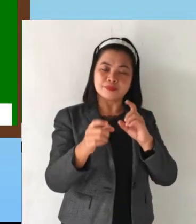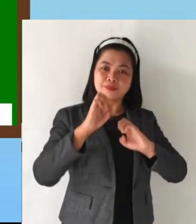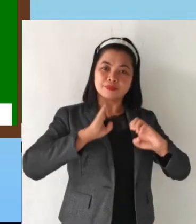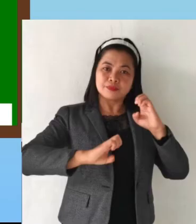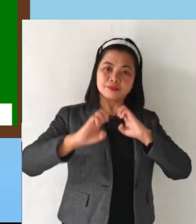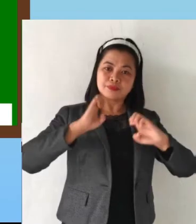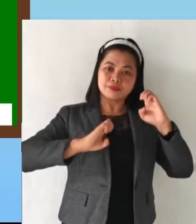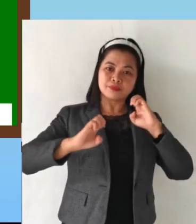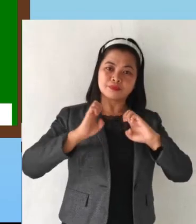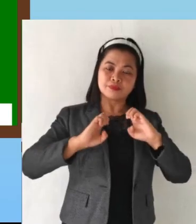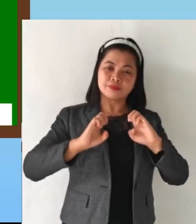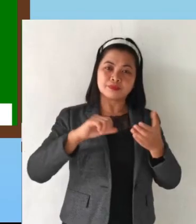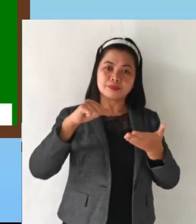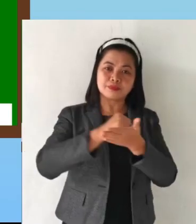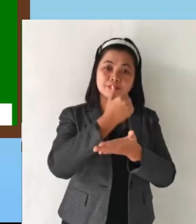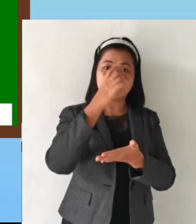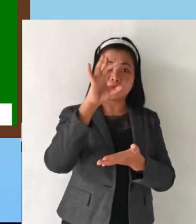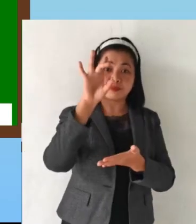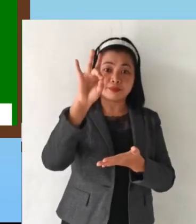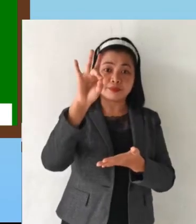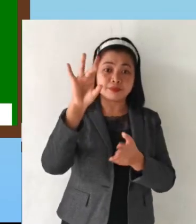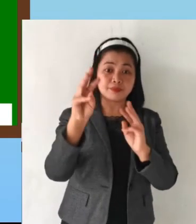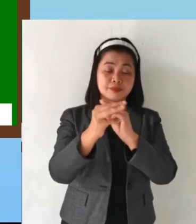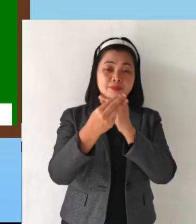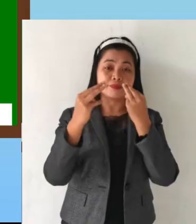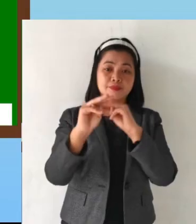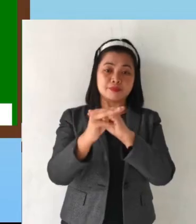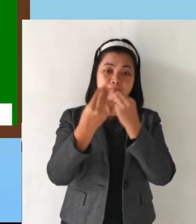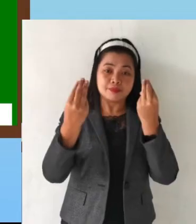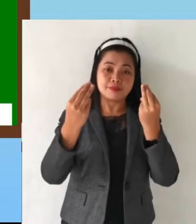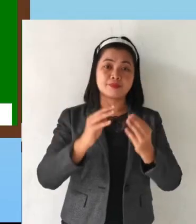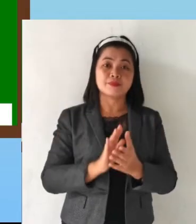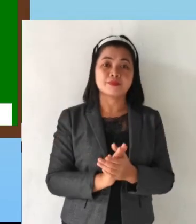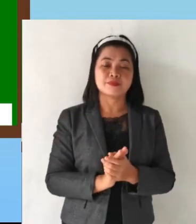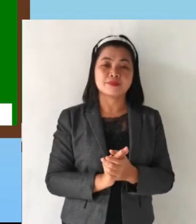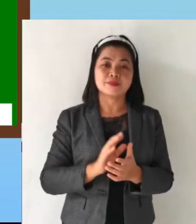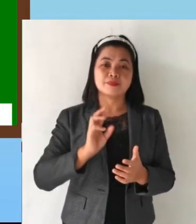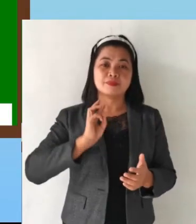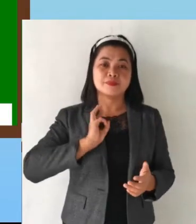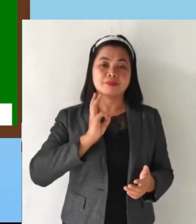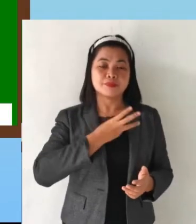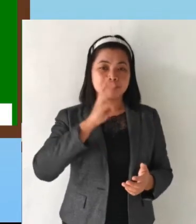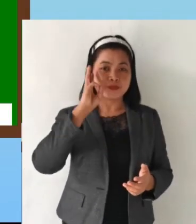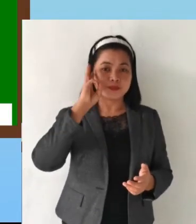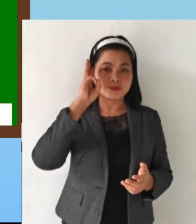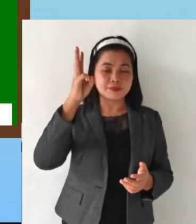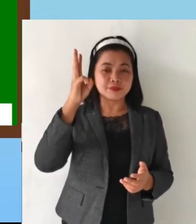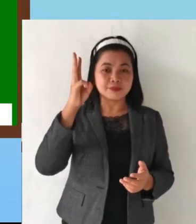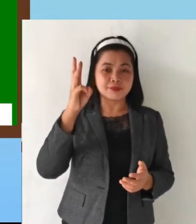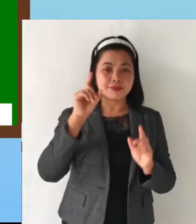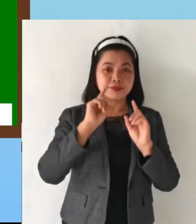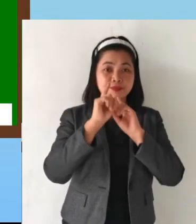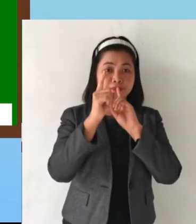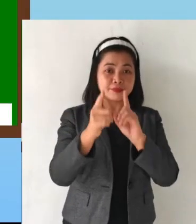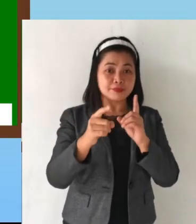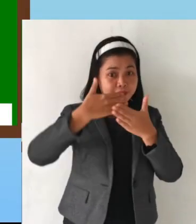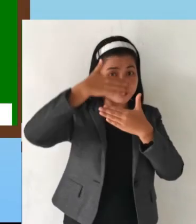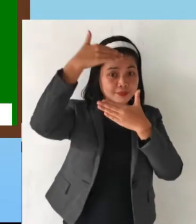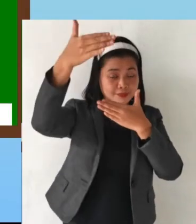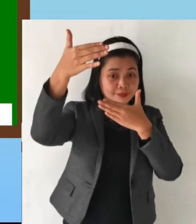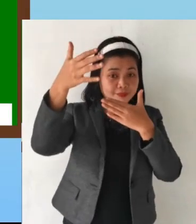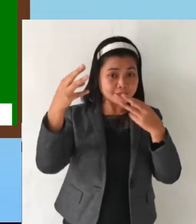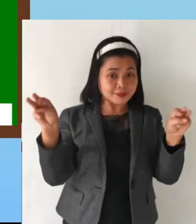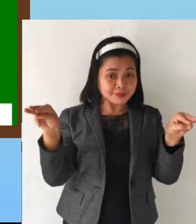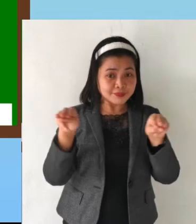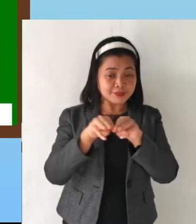at page 8 of your module. We will answer that next meeting and don't miss our